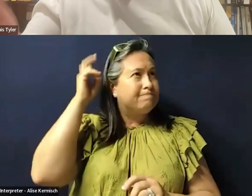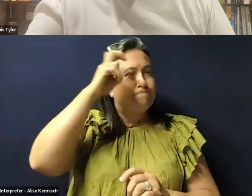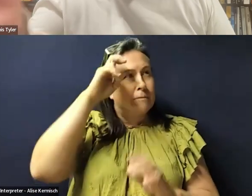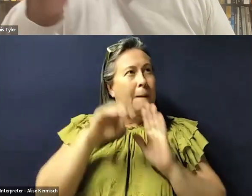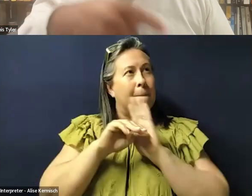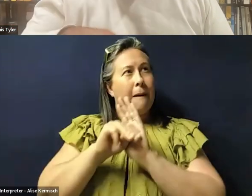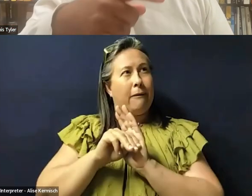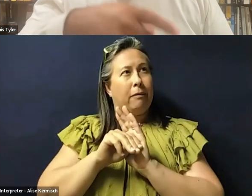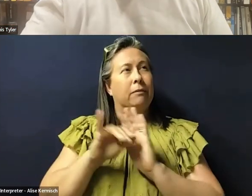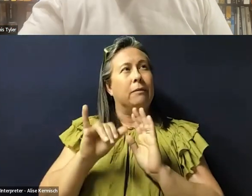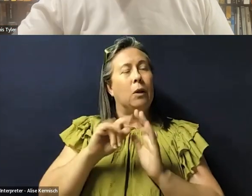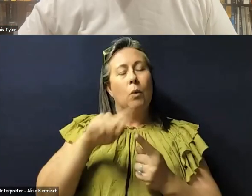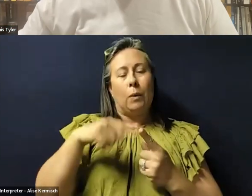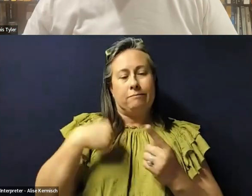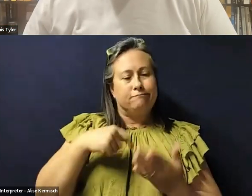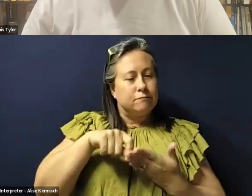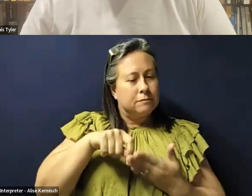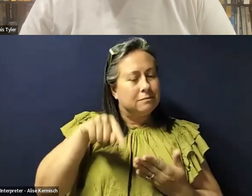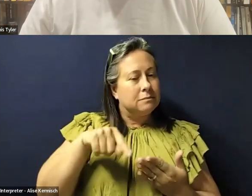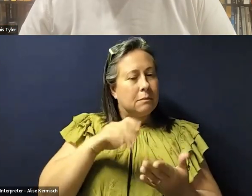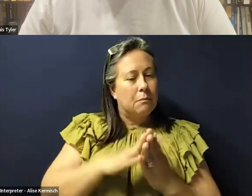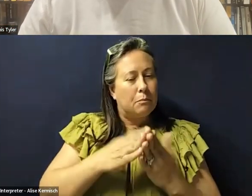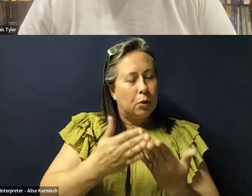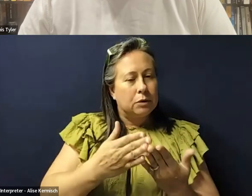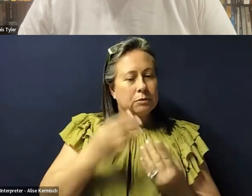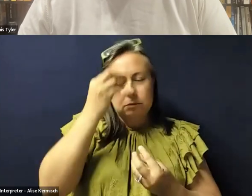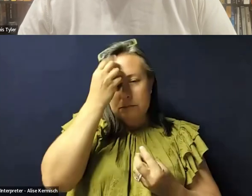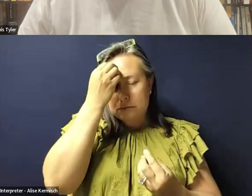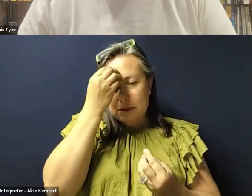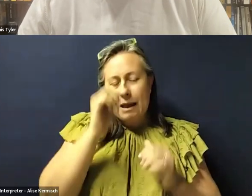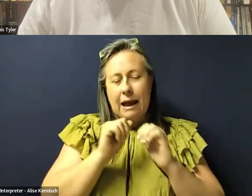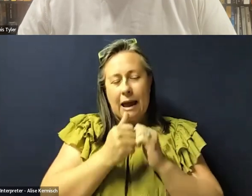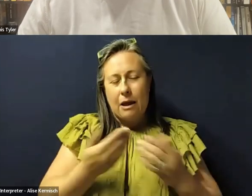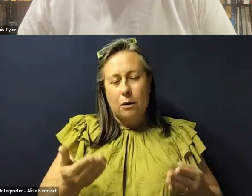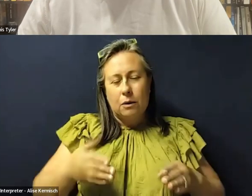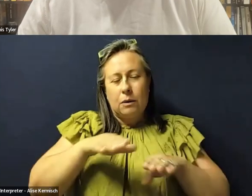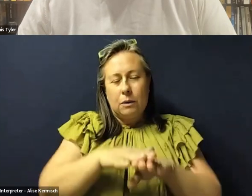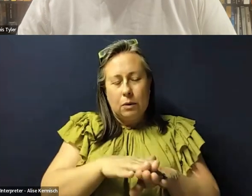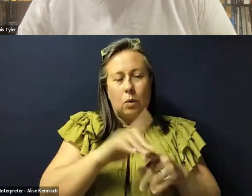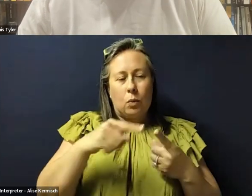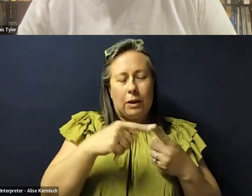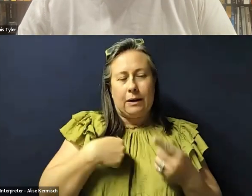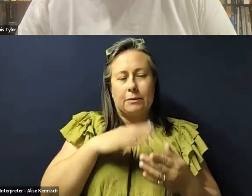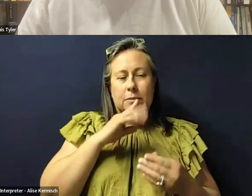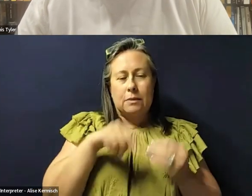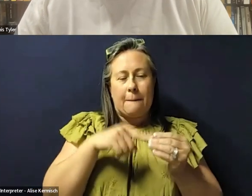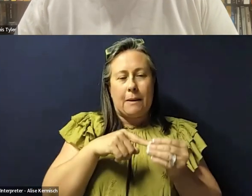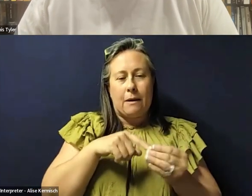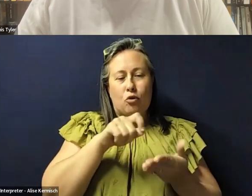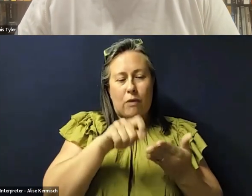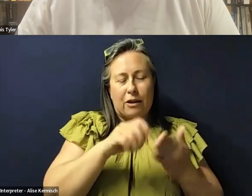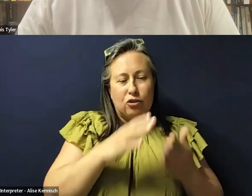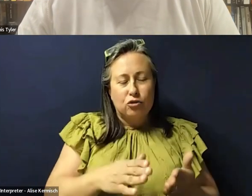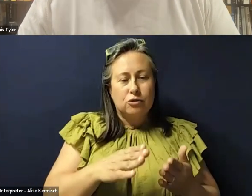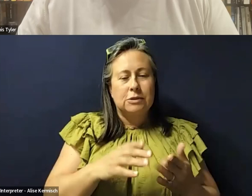on to that as a model when writing this book to think about the importance of intersectionality at every turn when I'm talking about the, the writers and activists